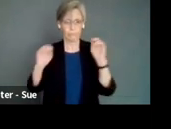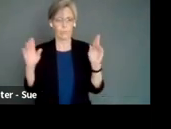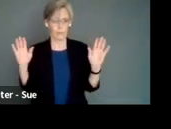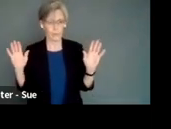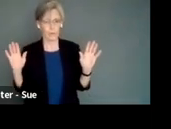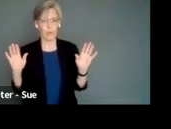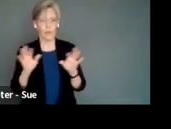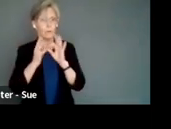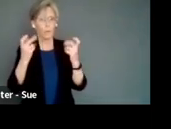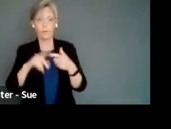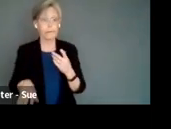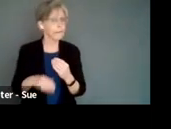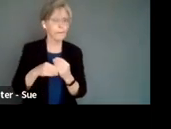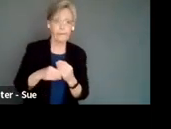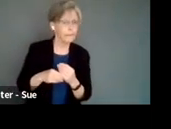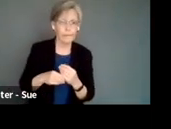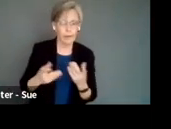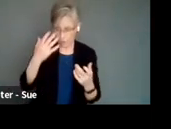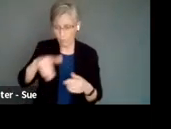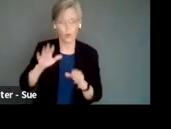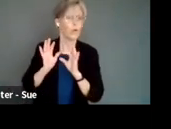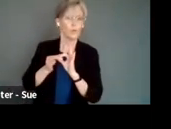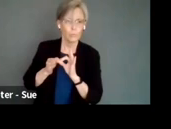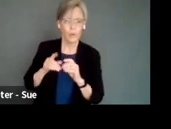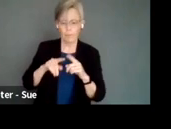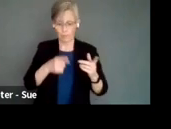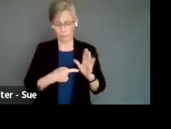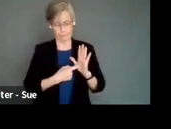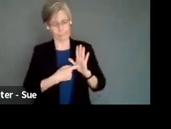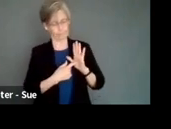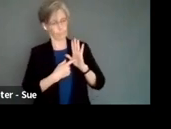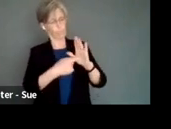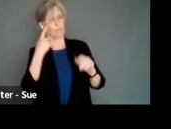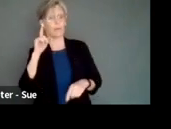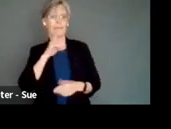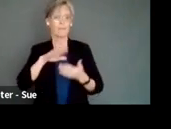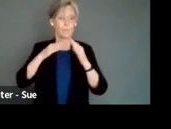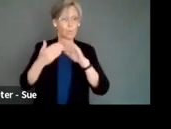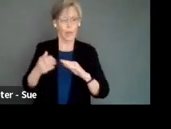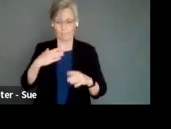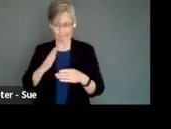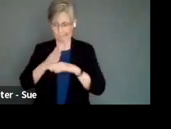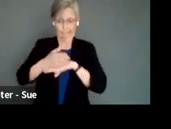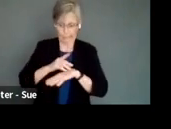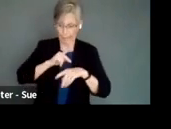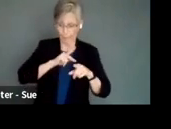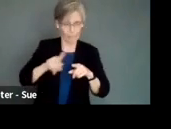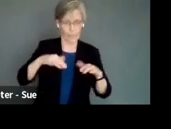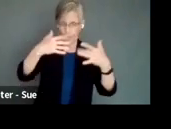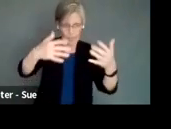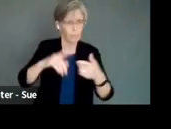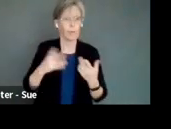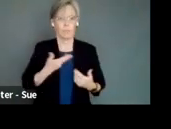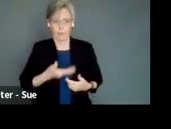Okay, interpreters, do you want to add? know you're interpreting, but you are agents of a deaf community. I'm sorry if I'm crossing any kind of professional boundaries, but I'm